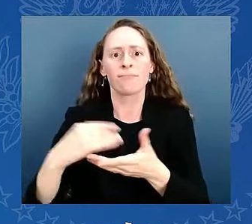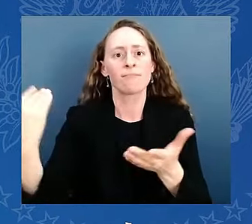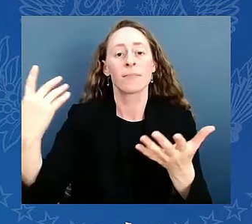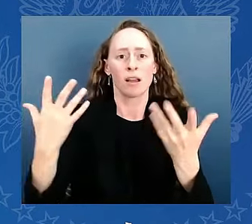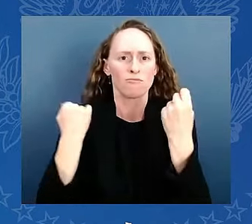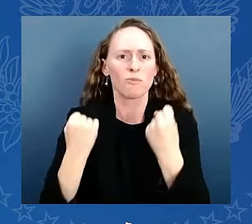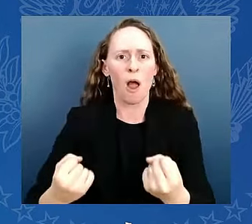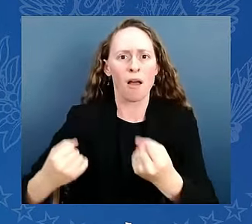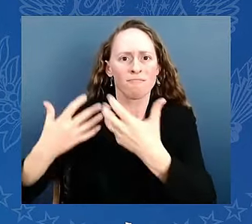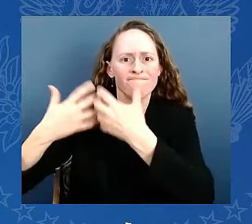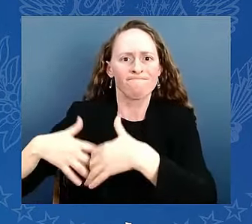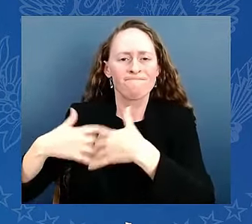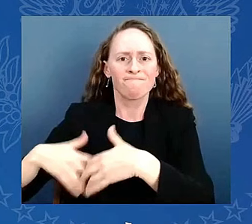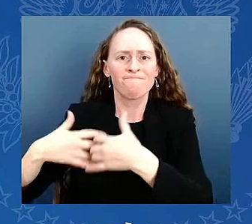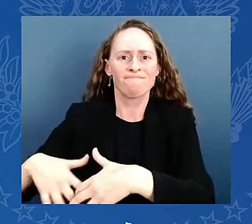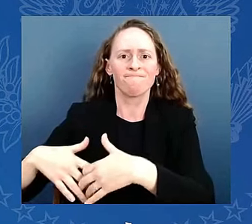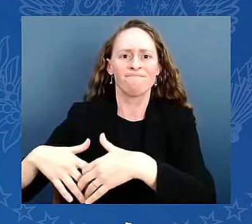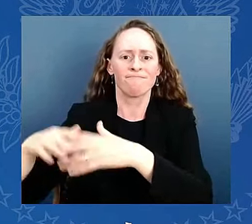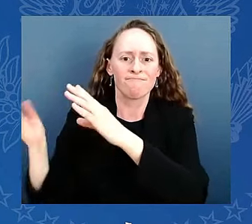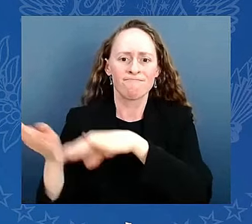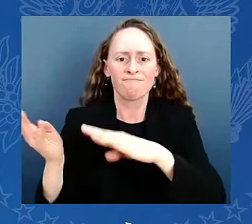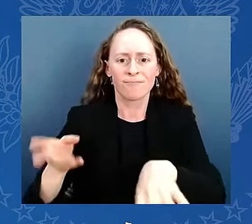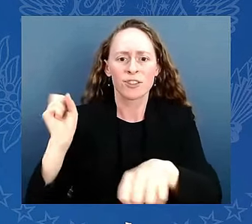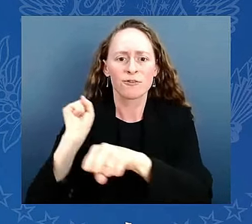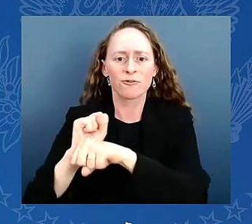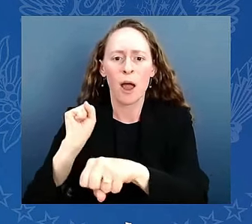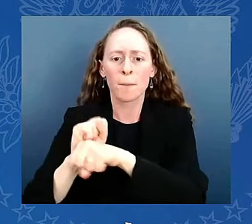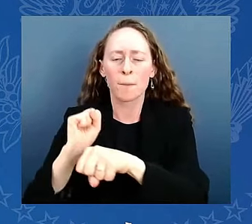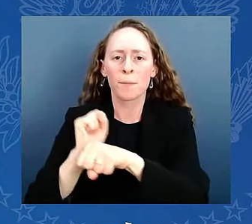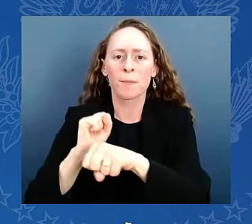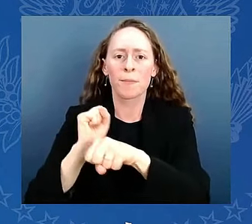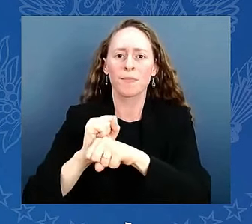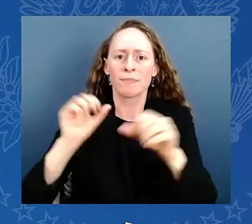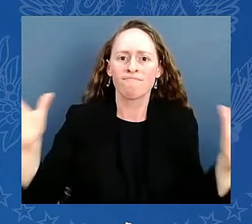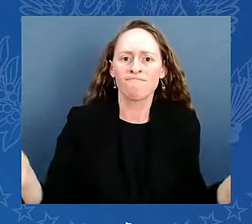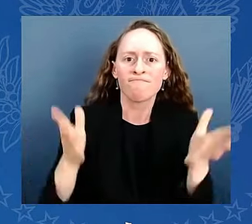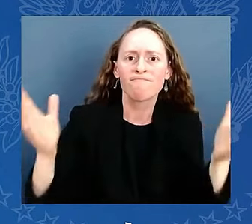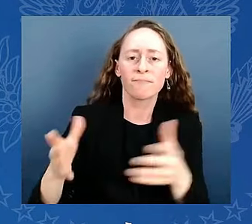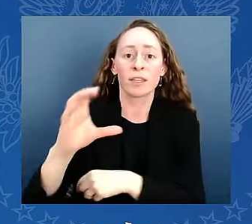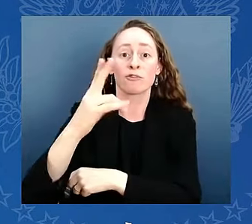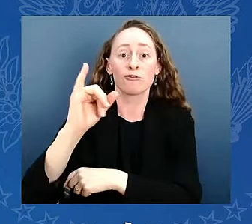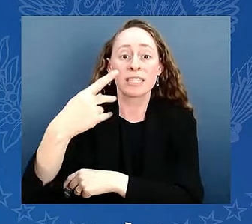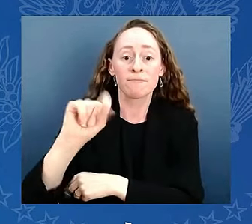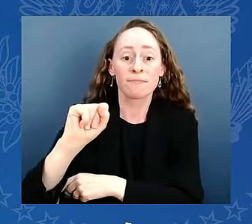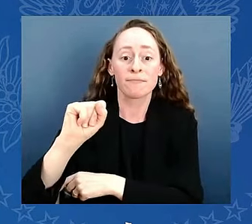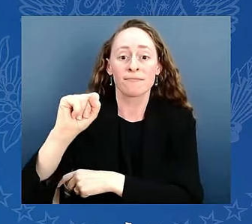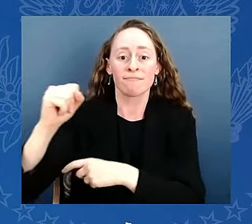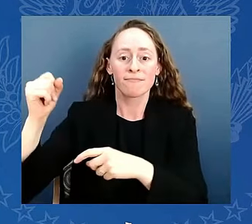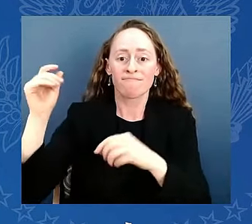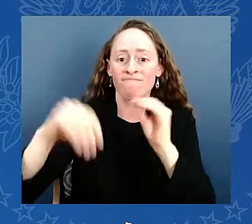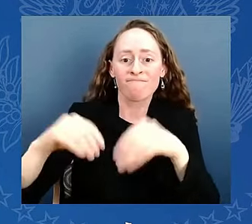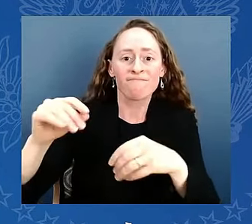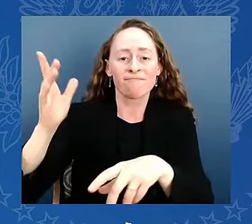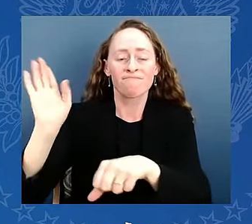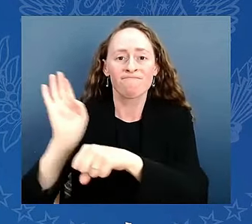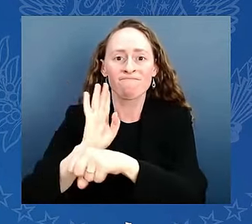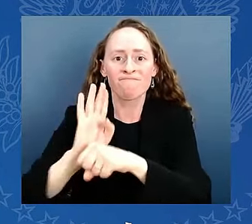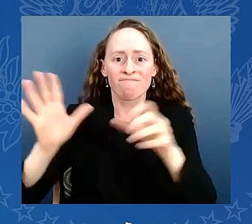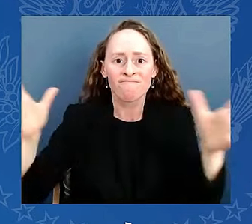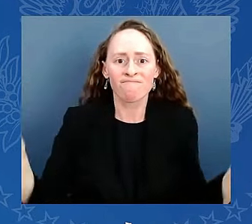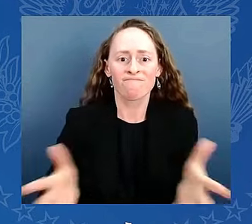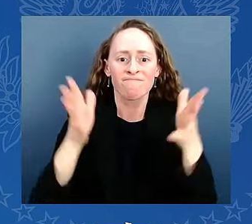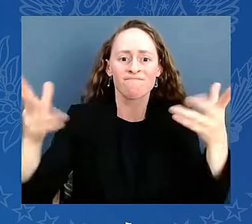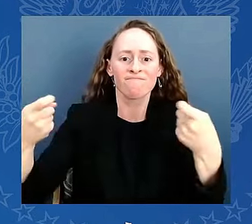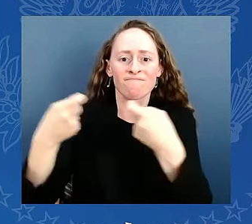Big Pharma after all these years to lower the cost of prescription drugs for seniors. And I'm going to keep fighting to make sure we lower the cost for